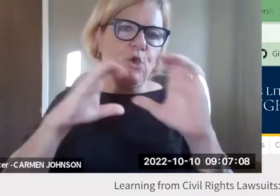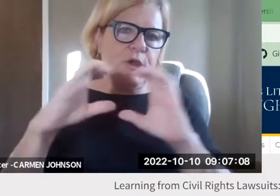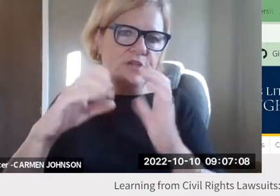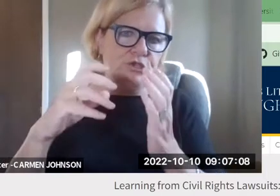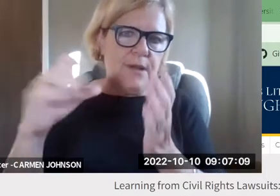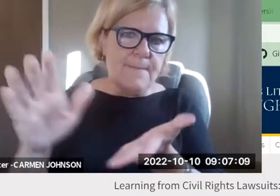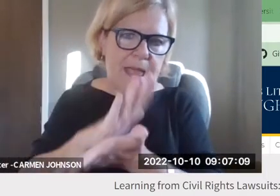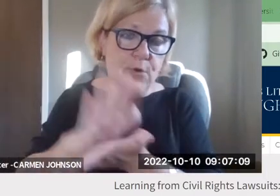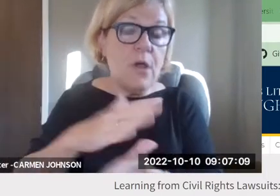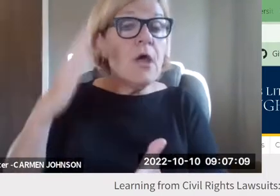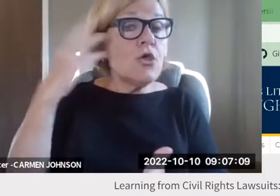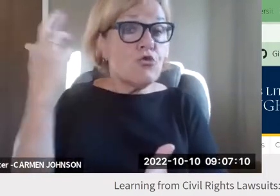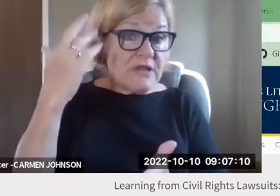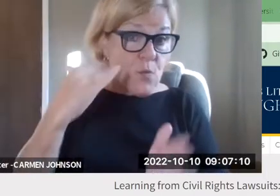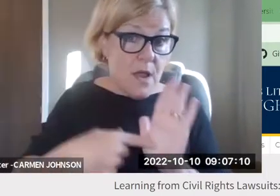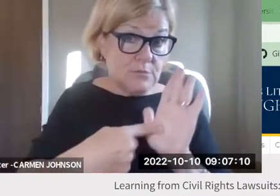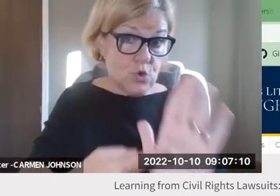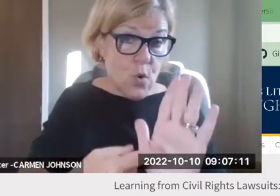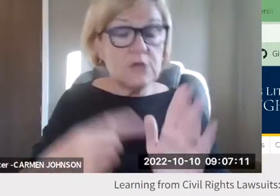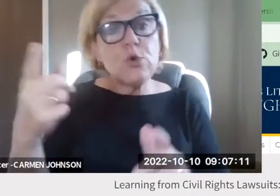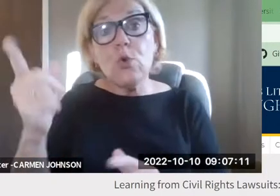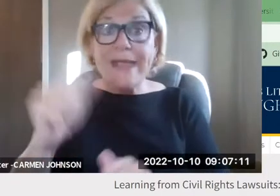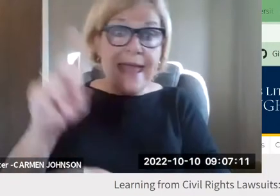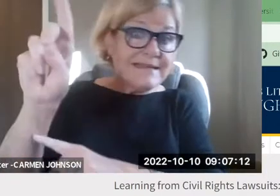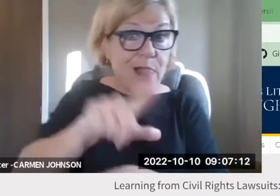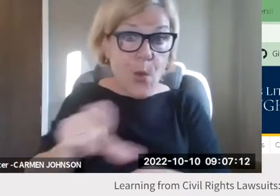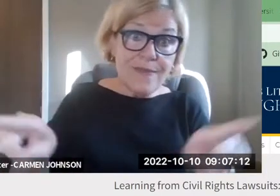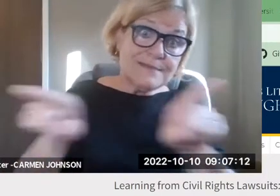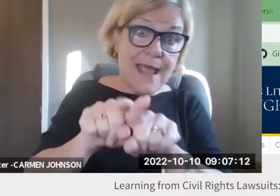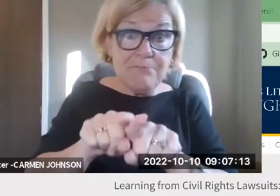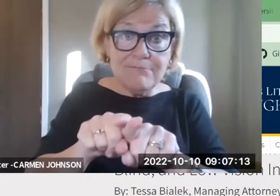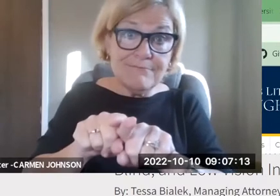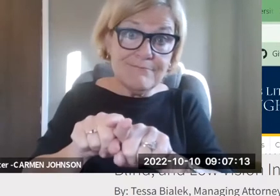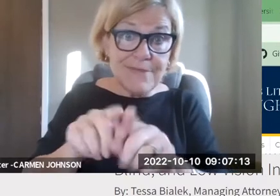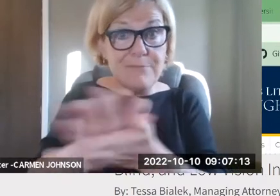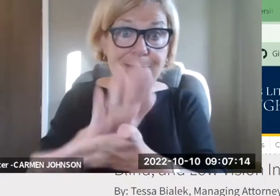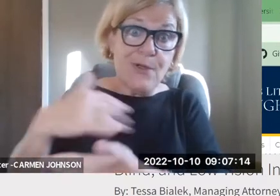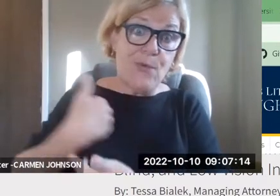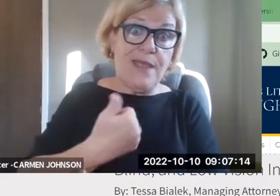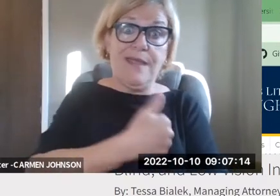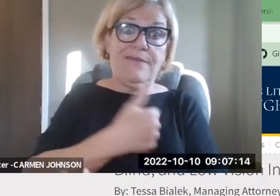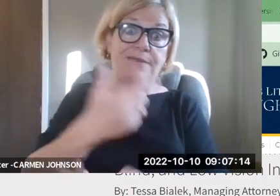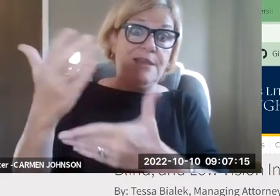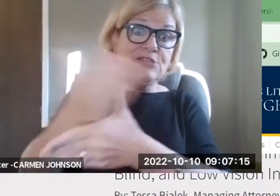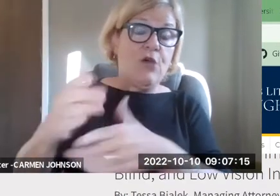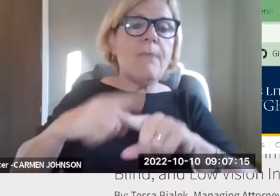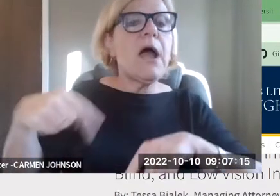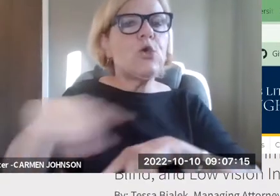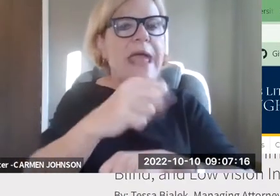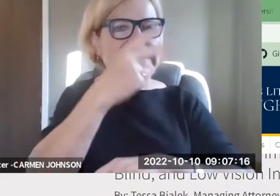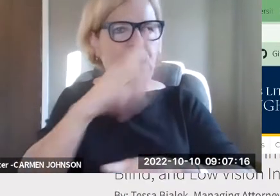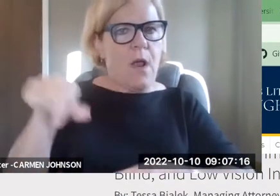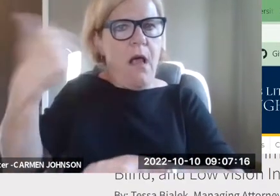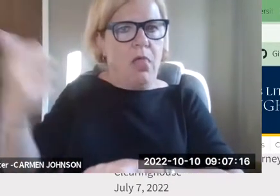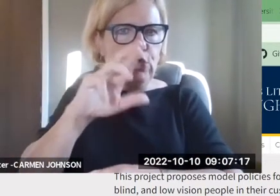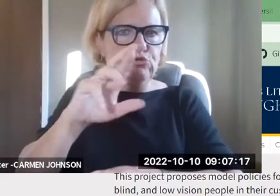Here. So this is the project page for the effective communication paper. Now, the reason I'm showing you this page is not just so that you can